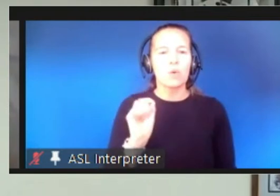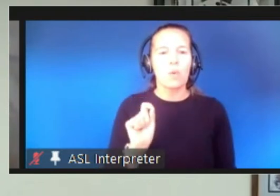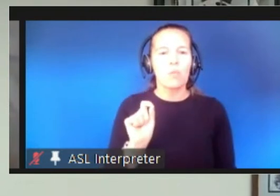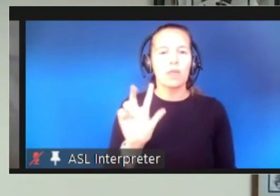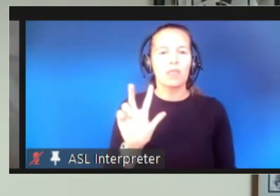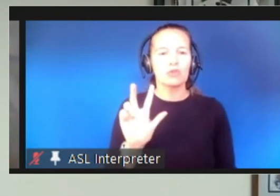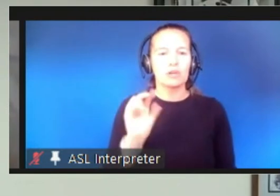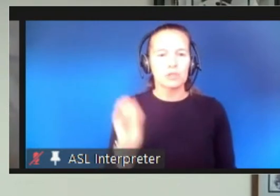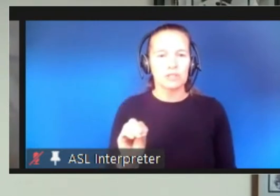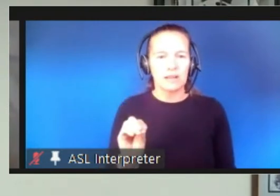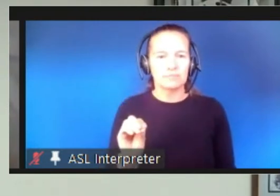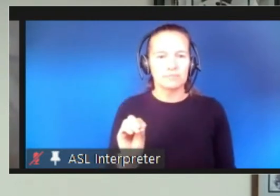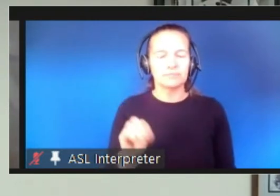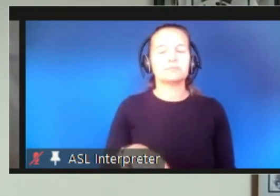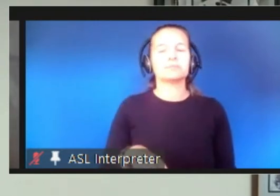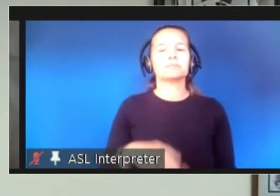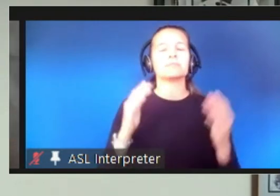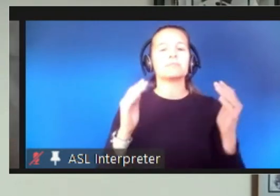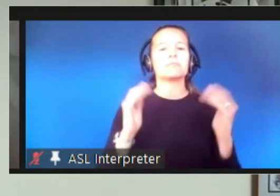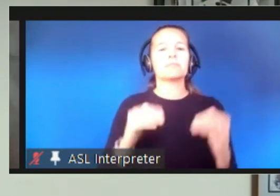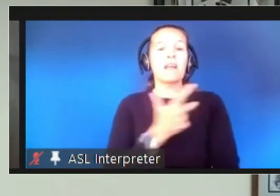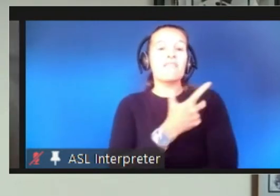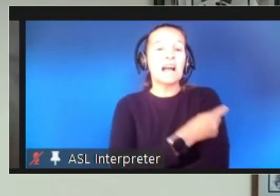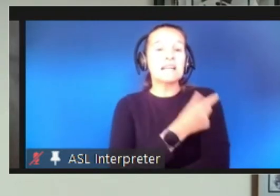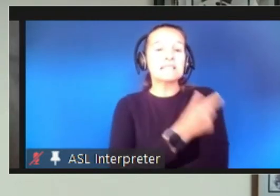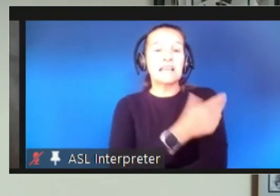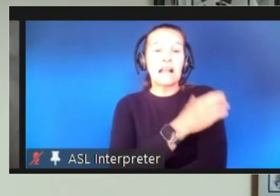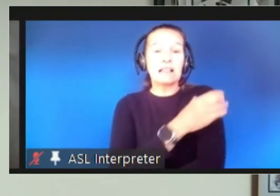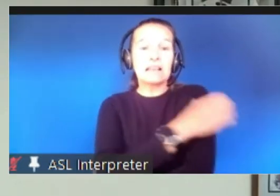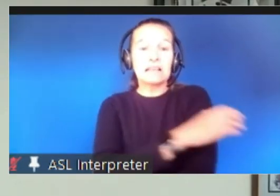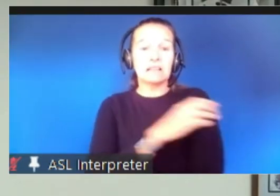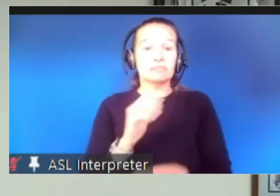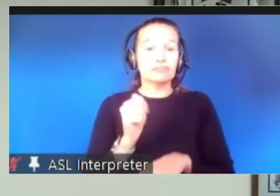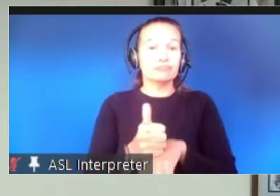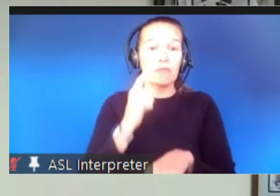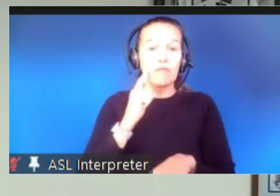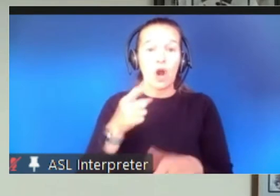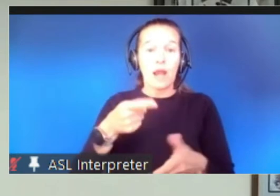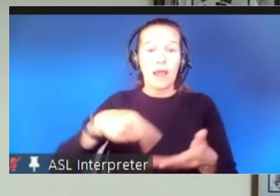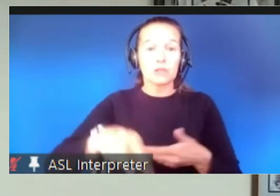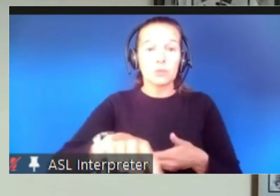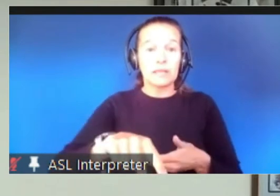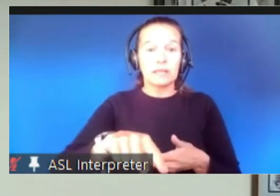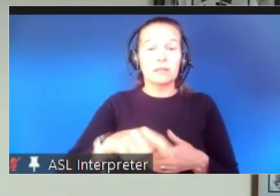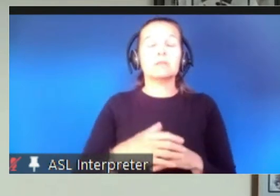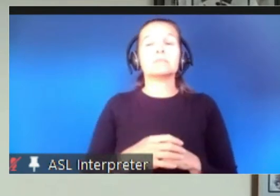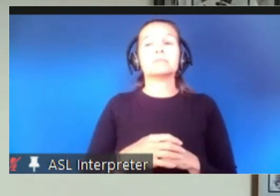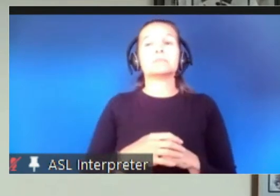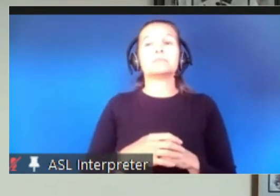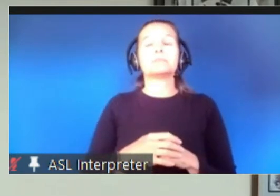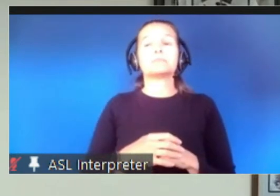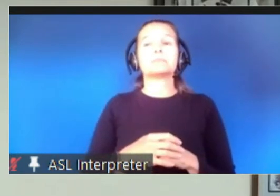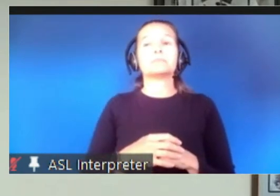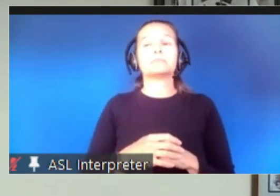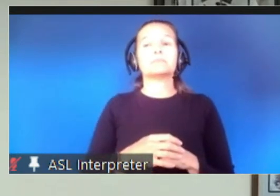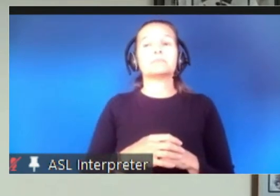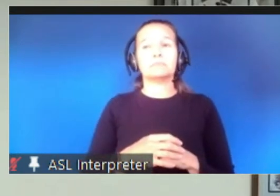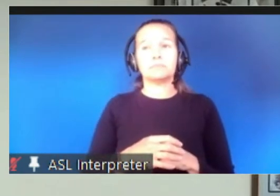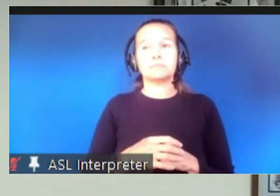Our vaccine clinics next week will generally show